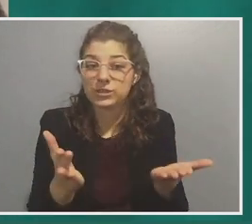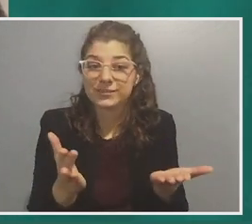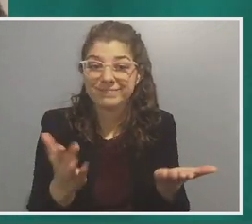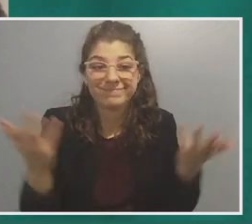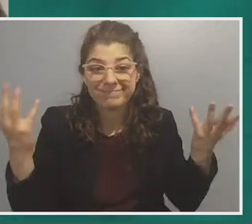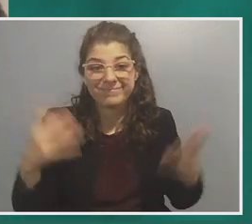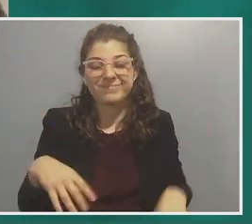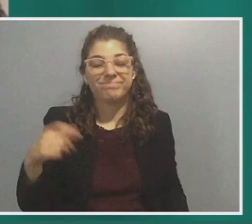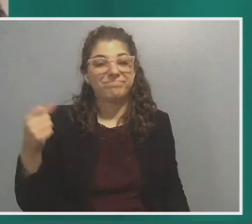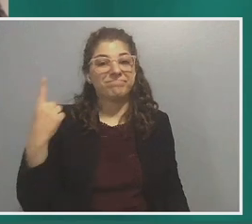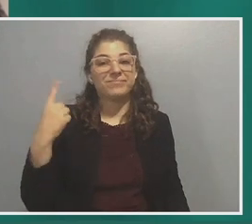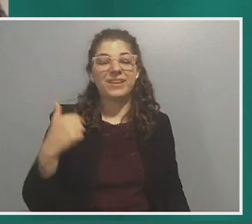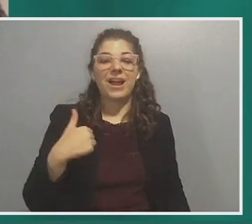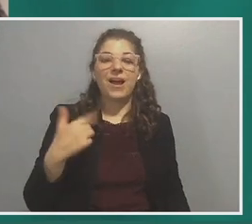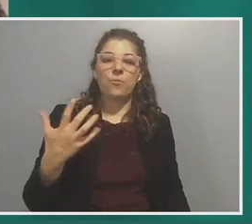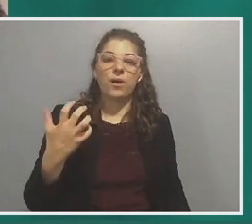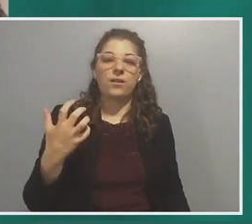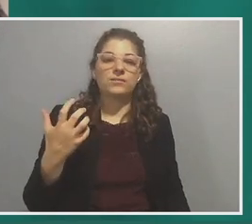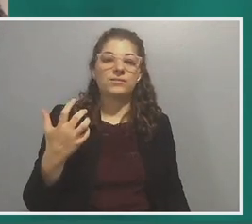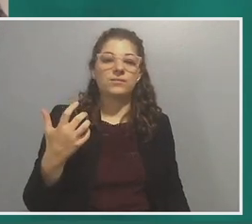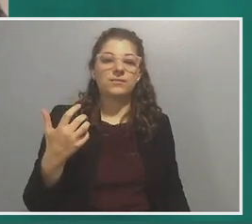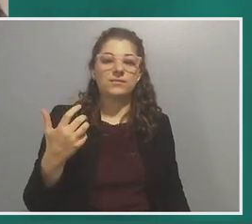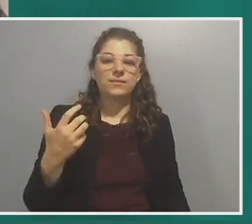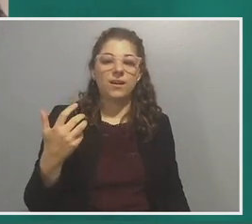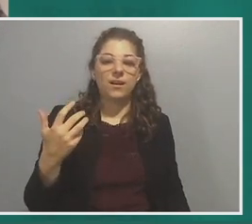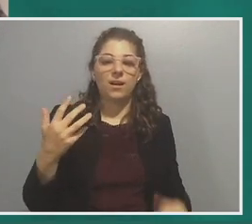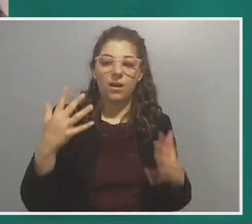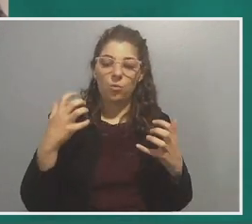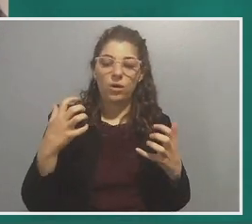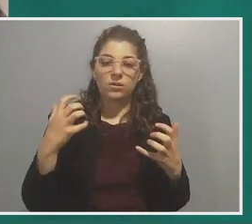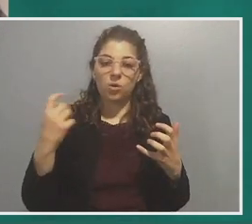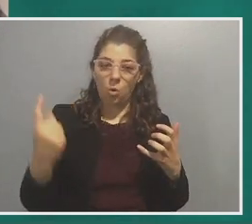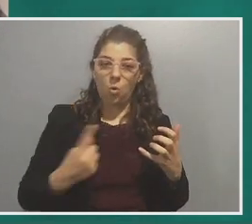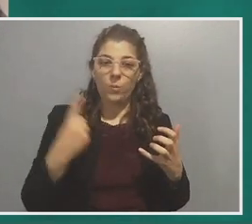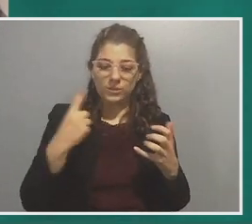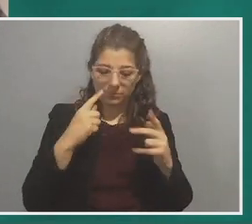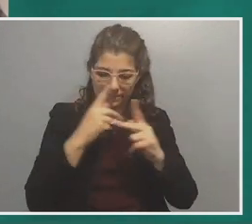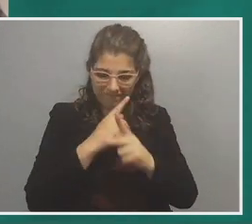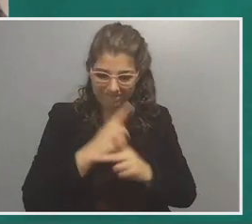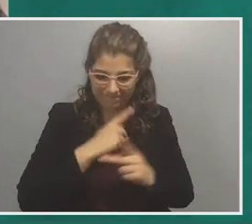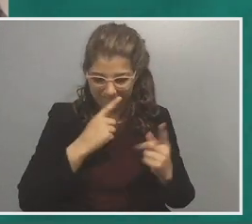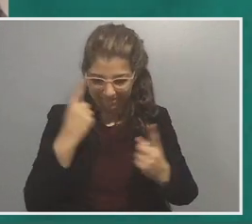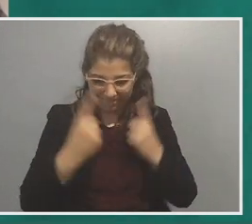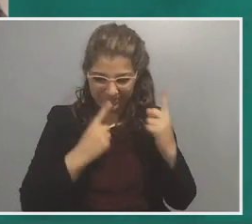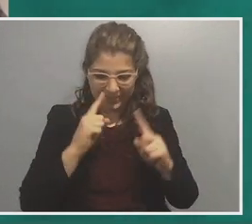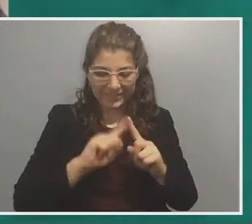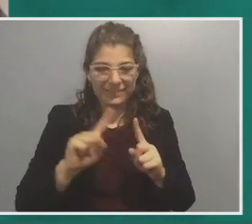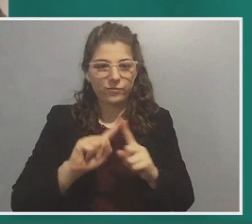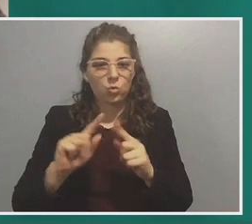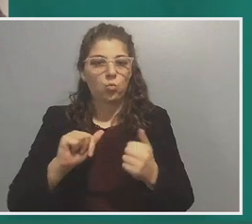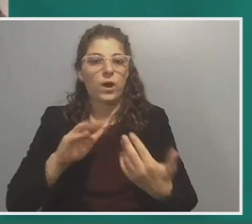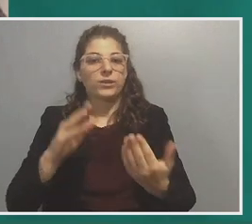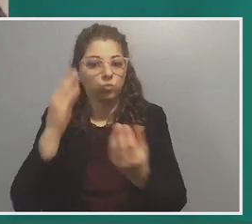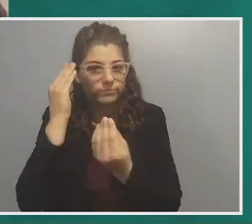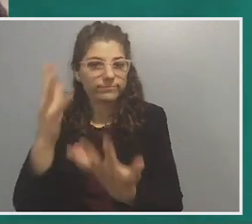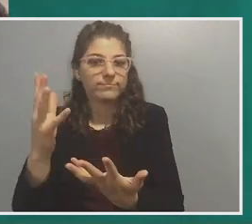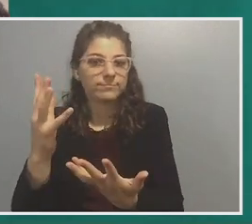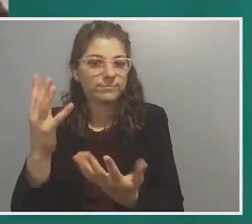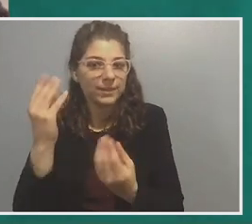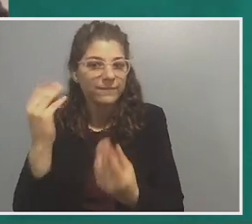and I want, I want to also always be figuring and thinking about different mediums through which to